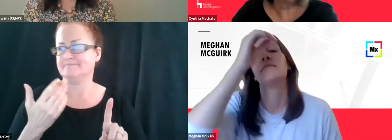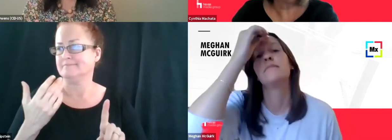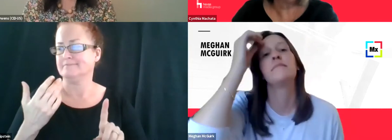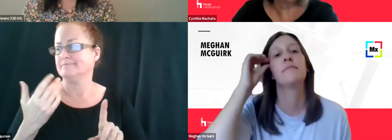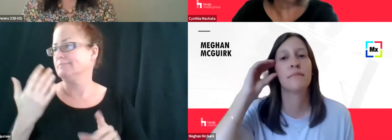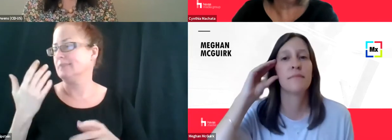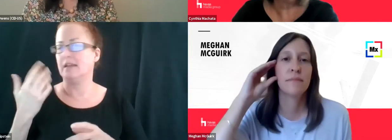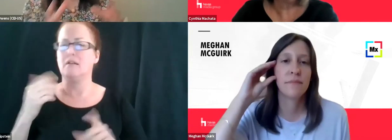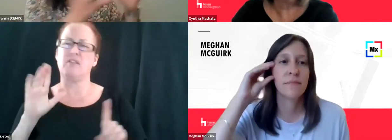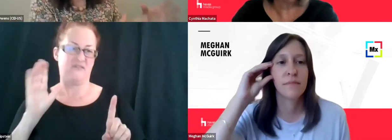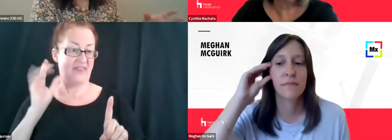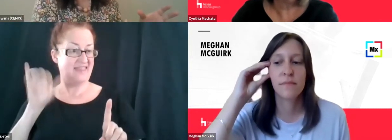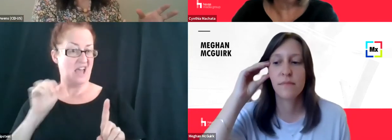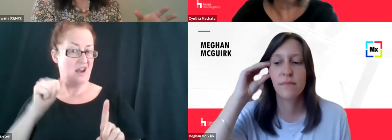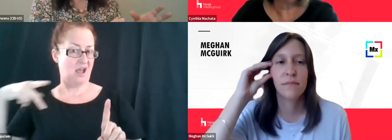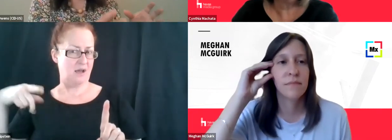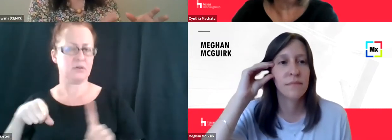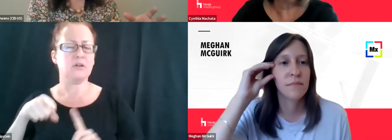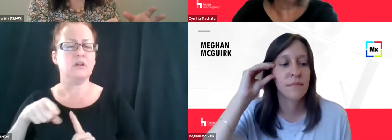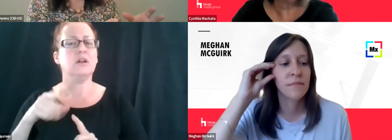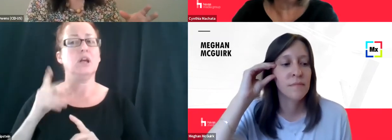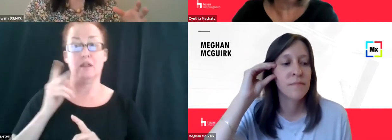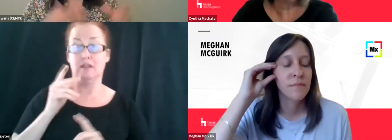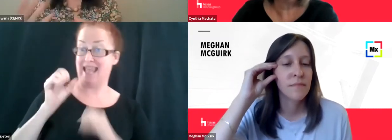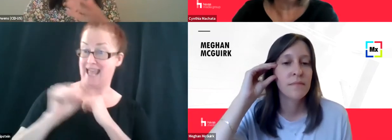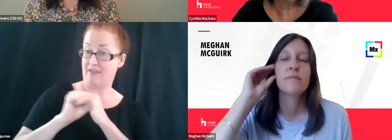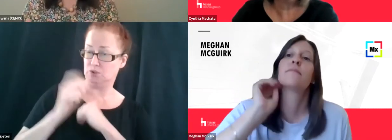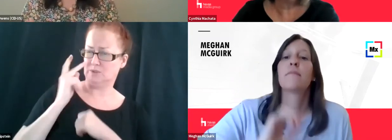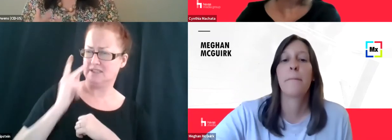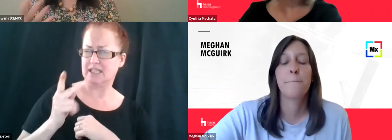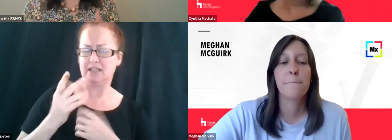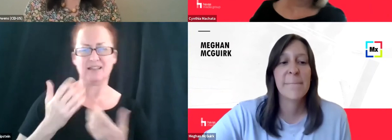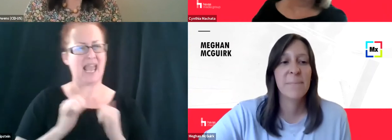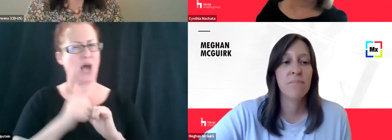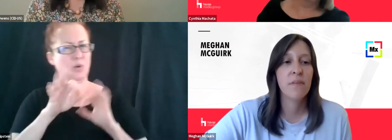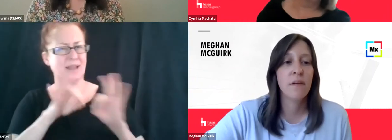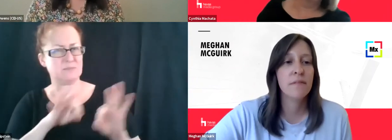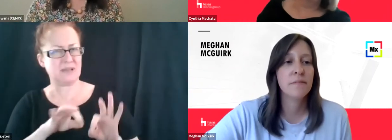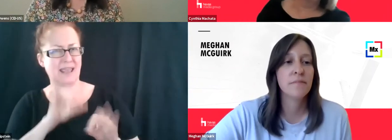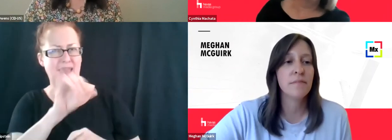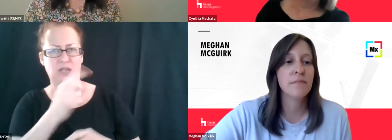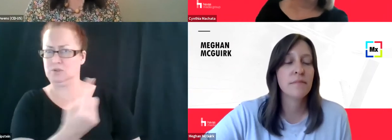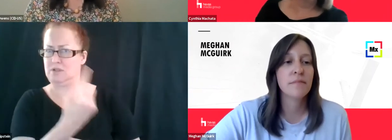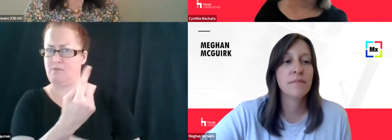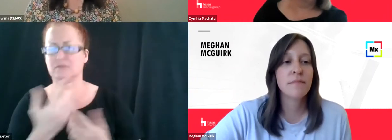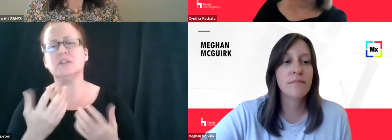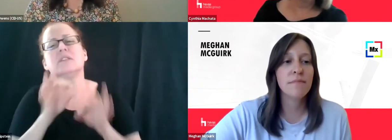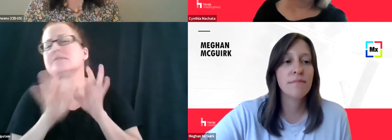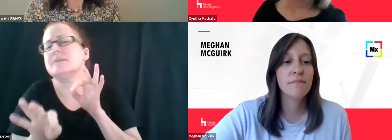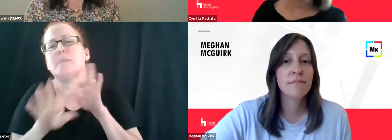app I'm using and the ads that I end up seeing, can you try and break that down in simple terms?